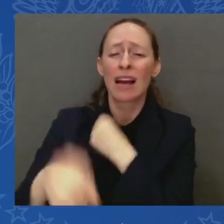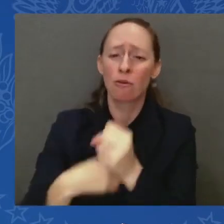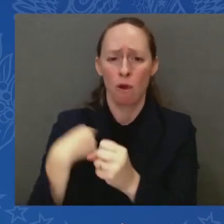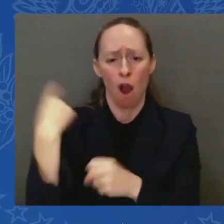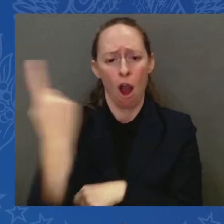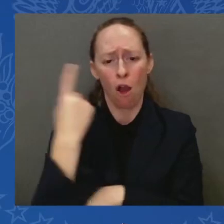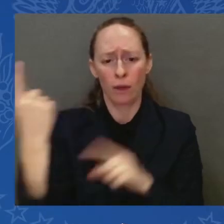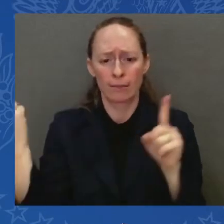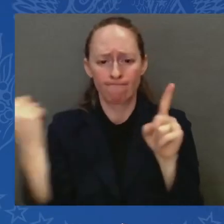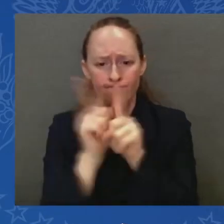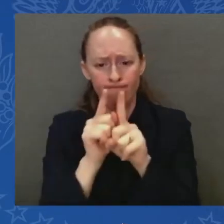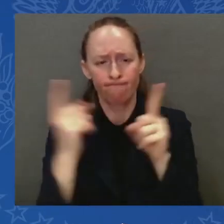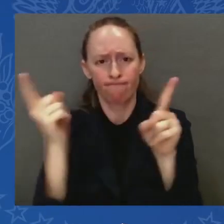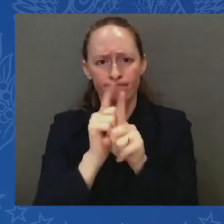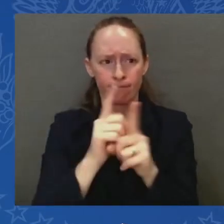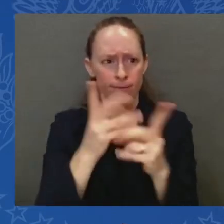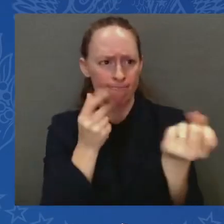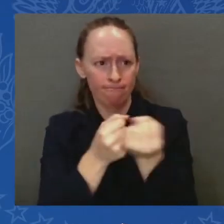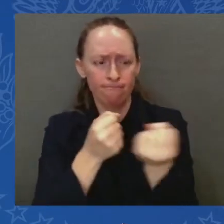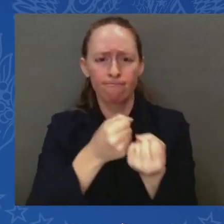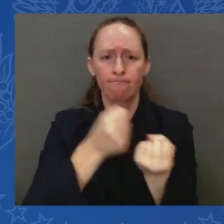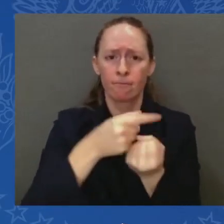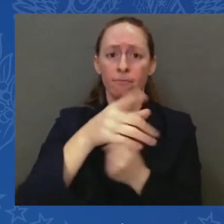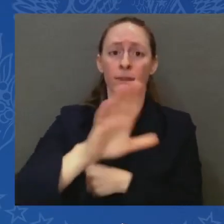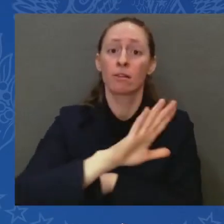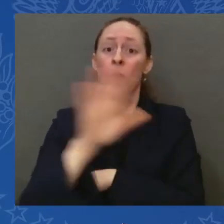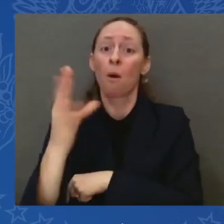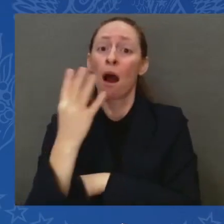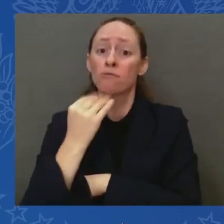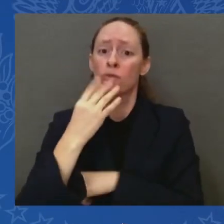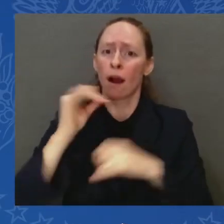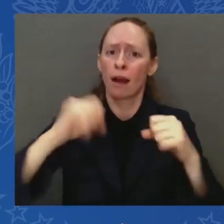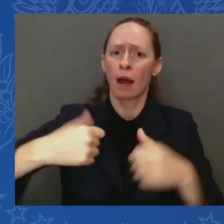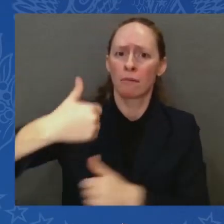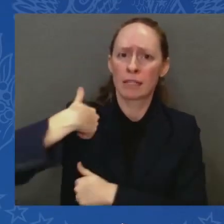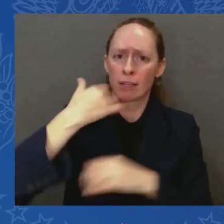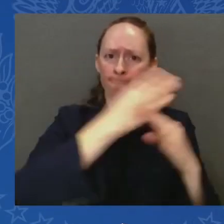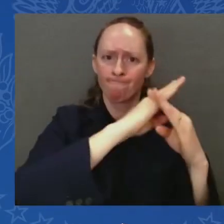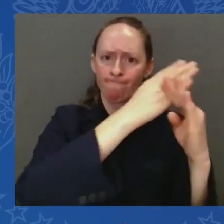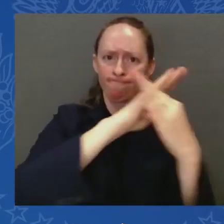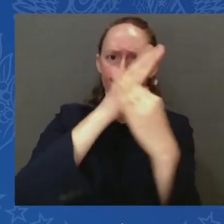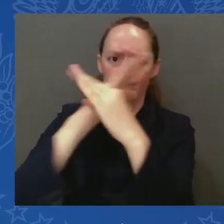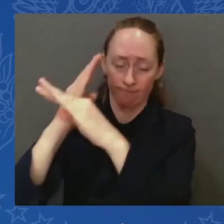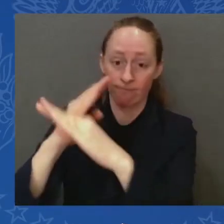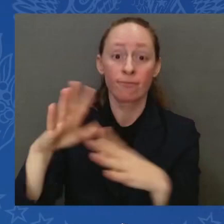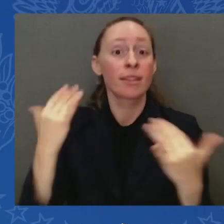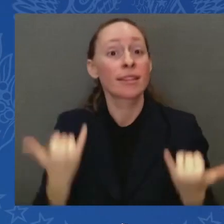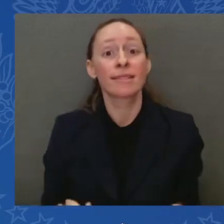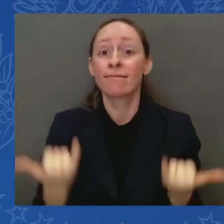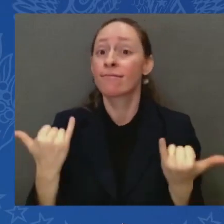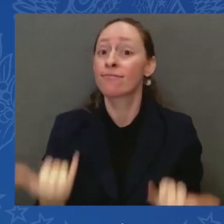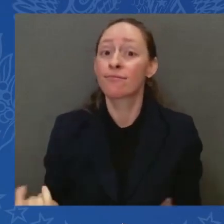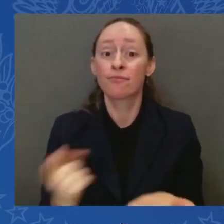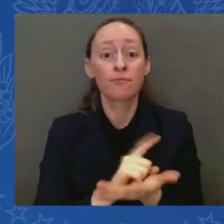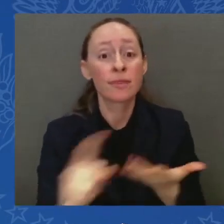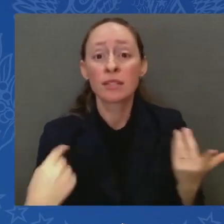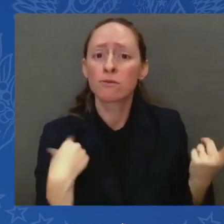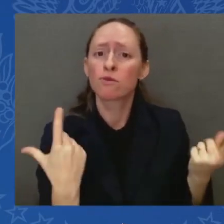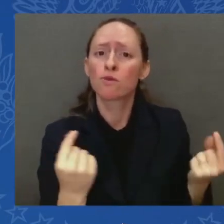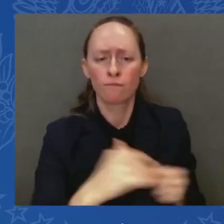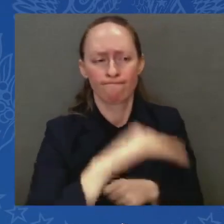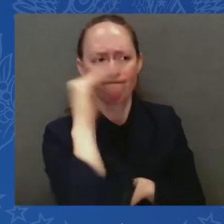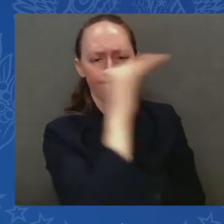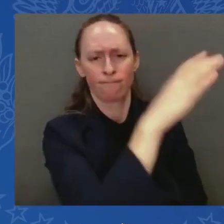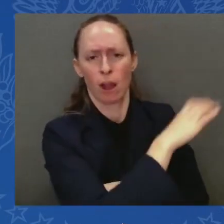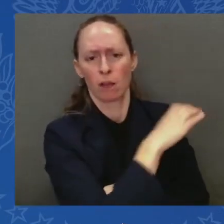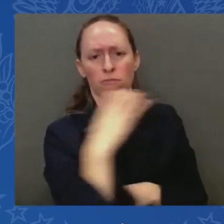package for Israel's defense. We're going to keep Iron Dome fully supplied so we can continue standing sentinel